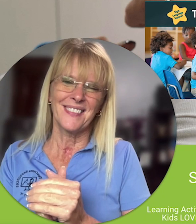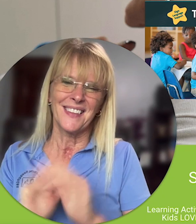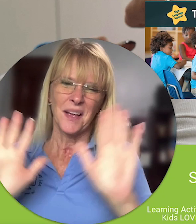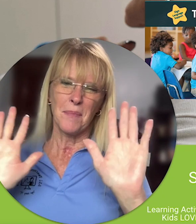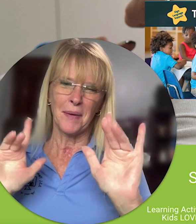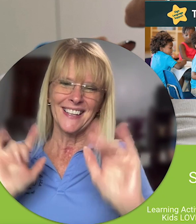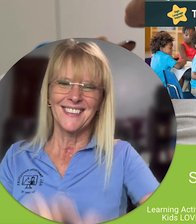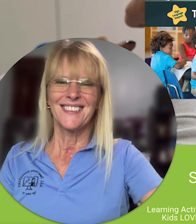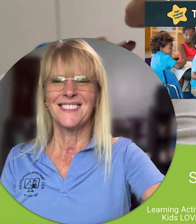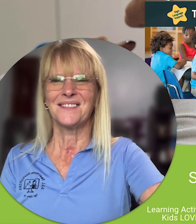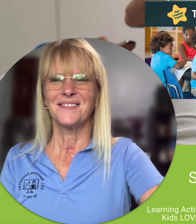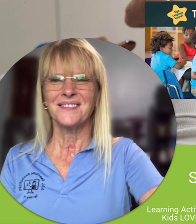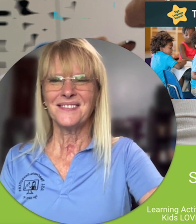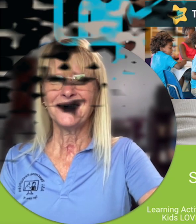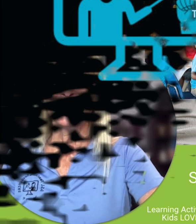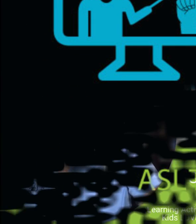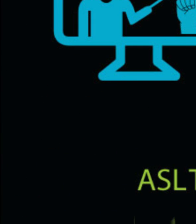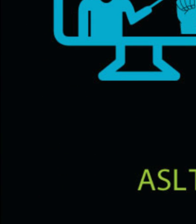bye